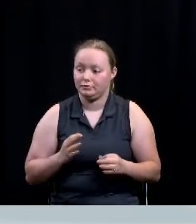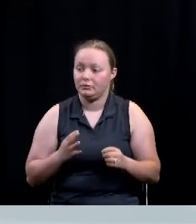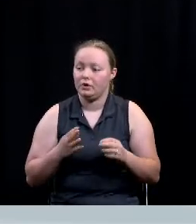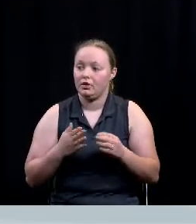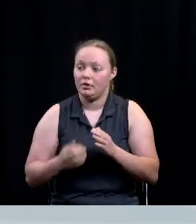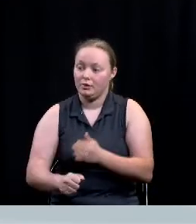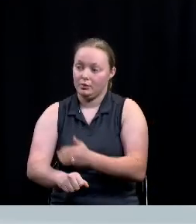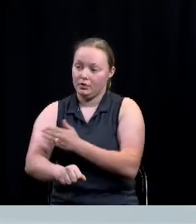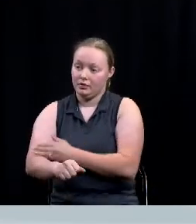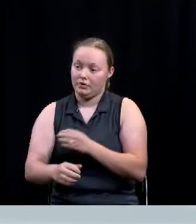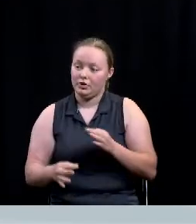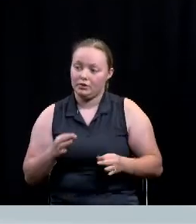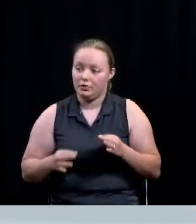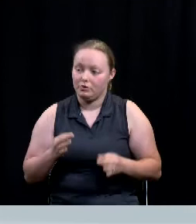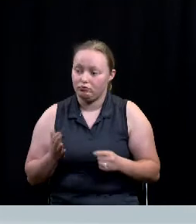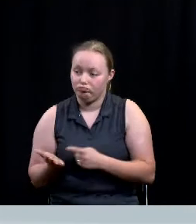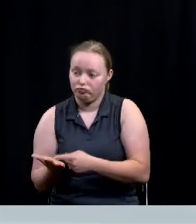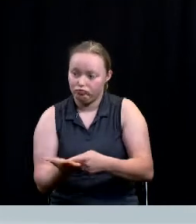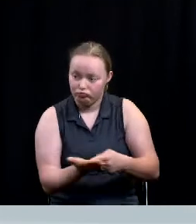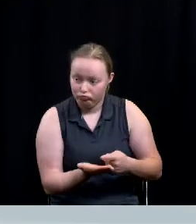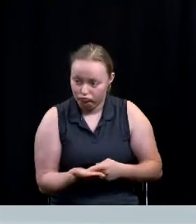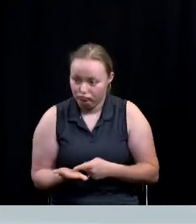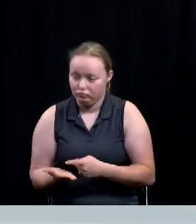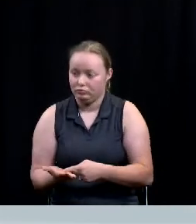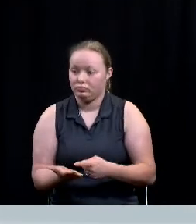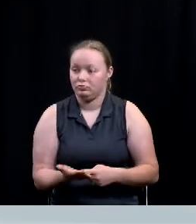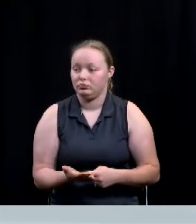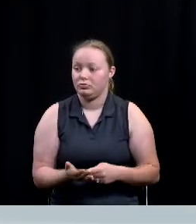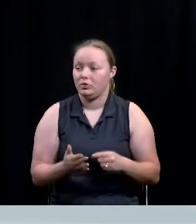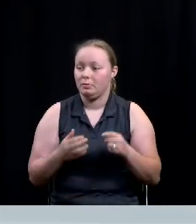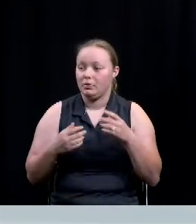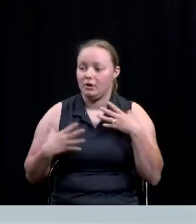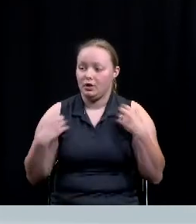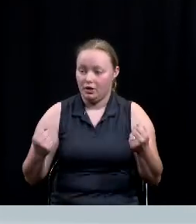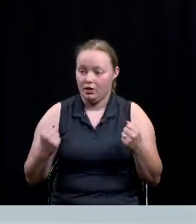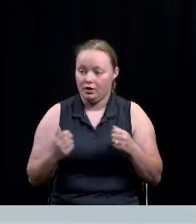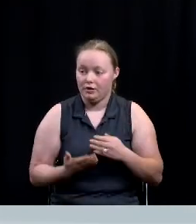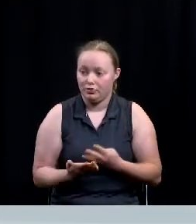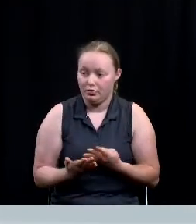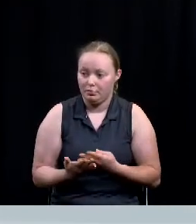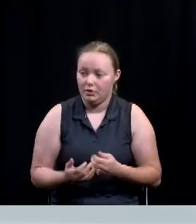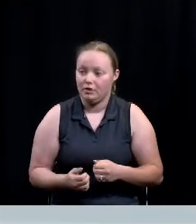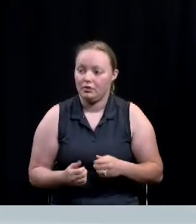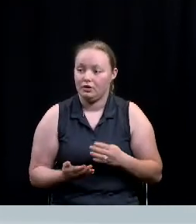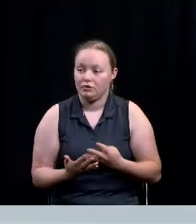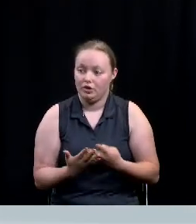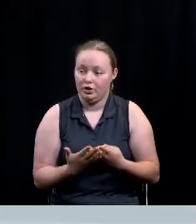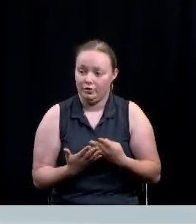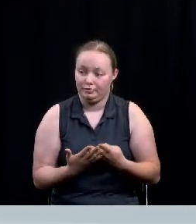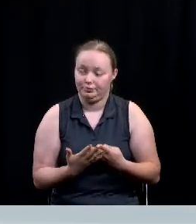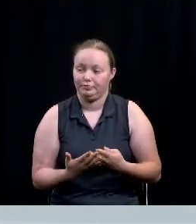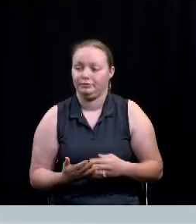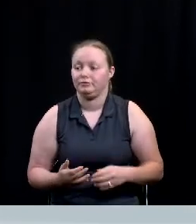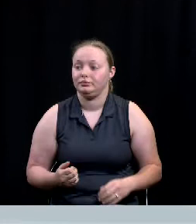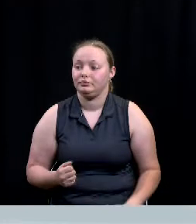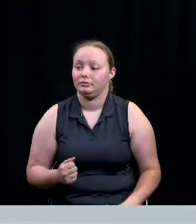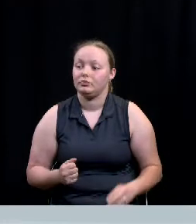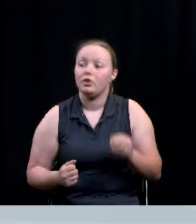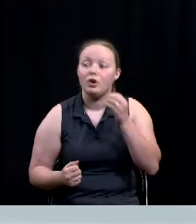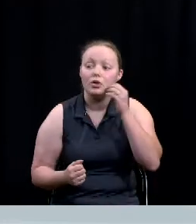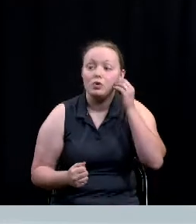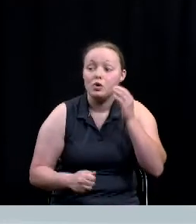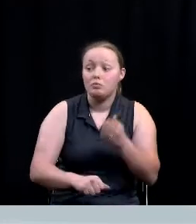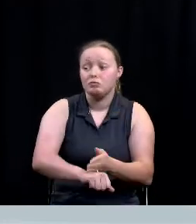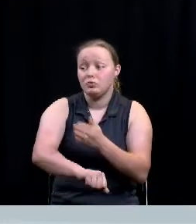attorney's office expanded mental health screening and treatment at the McLennan County Jail enhanced housing opportunities for individuals with behavioral health